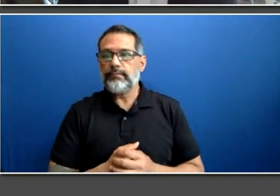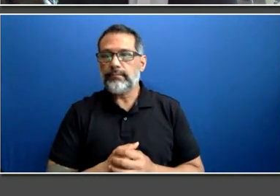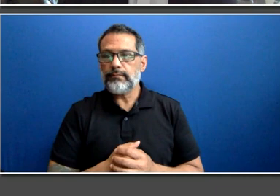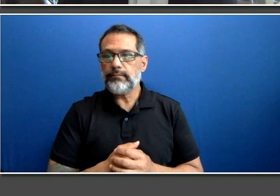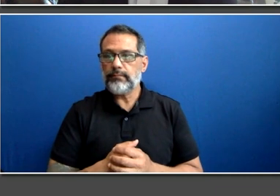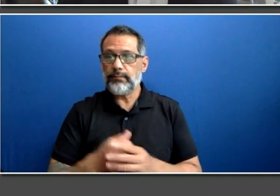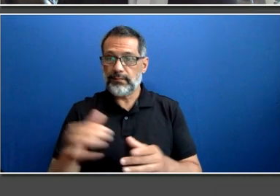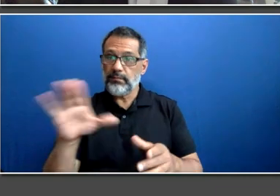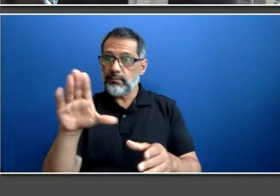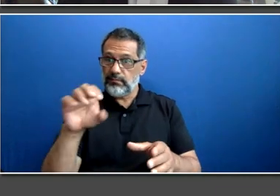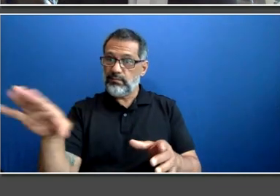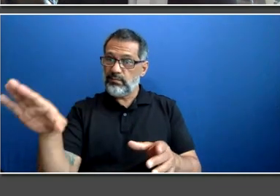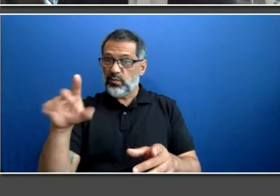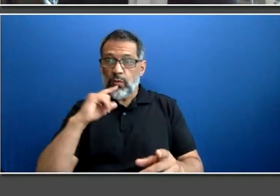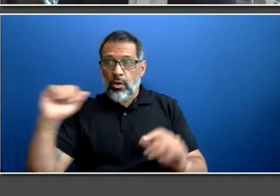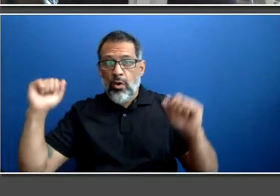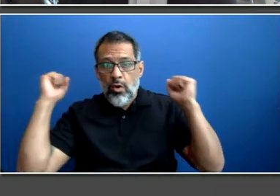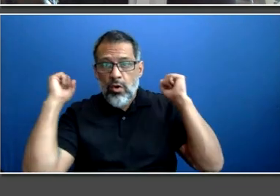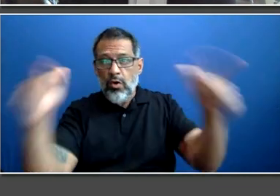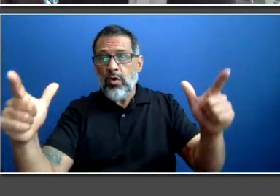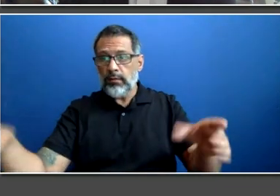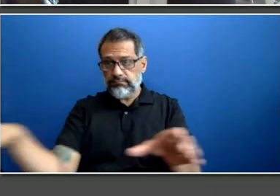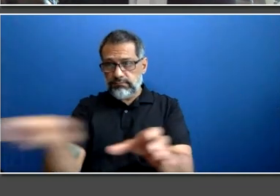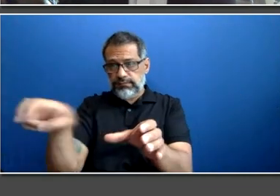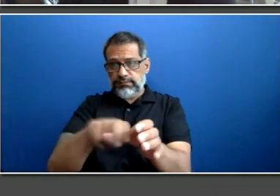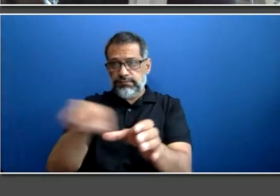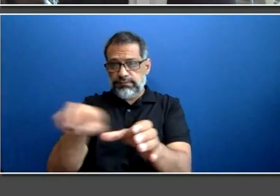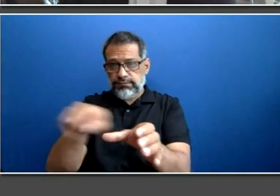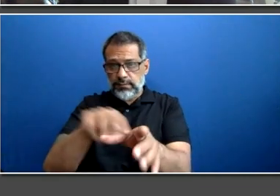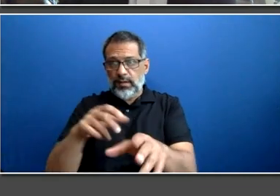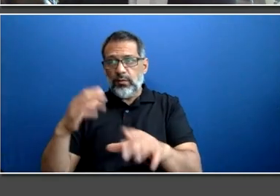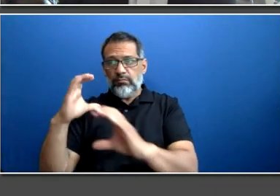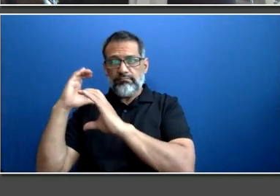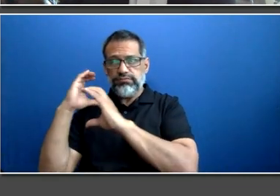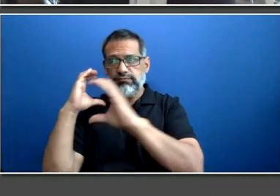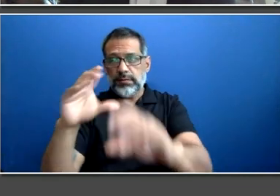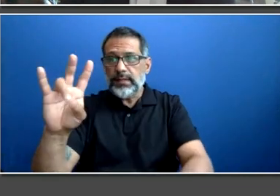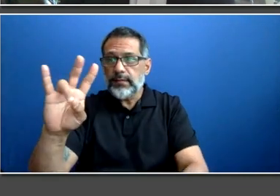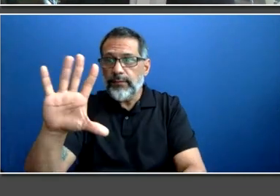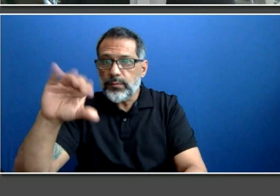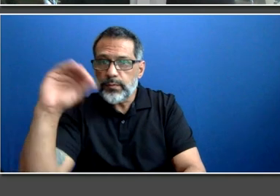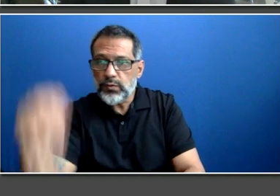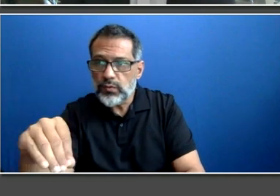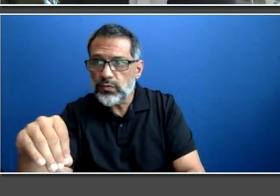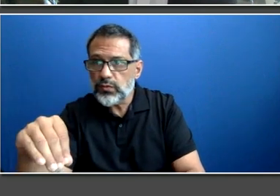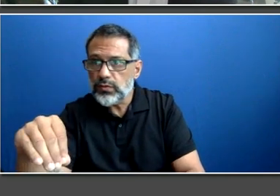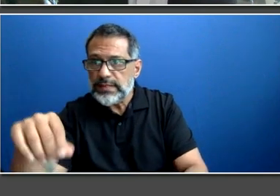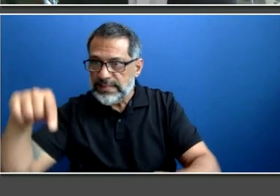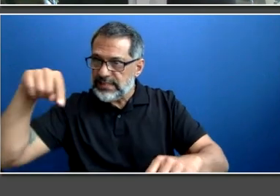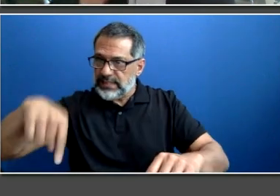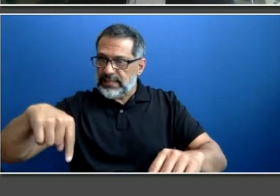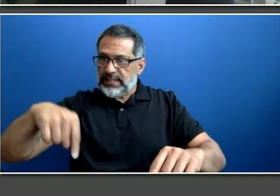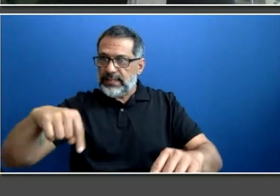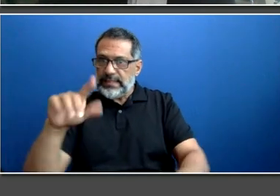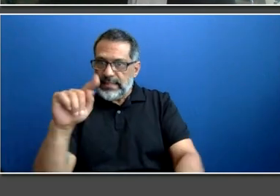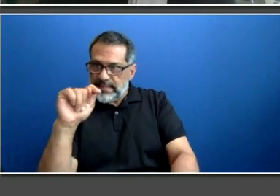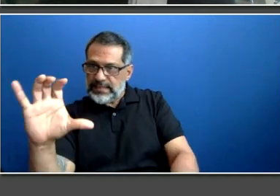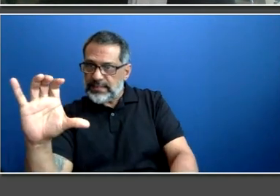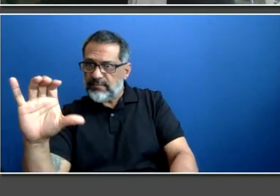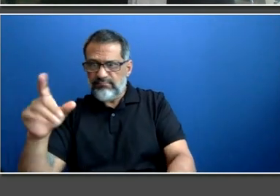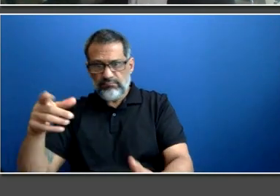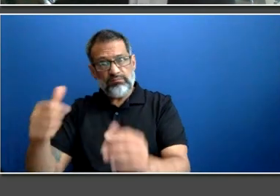in the GTHA are taken right here in the City of Toronto at the TTC. You know, you look at the numbers in pre-pandemic, obviously,